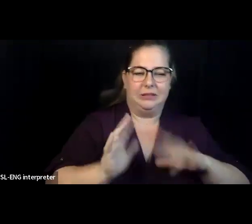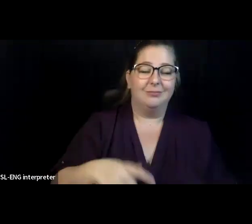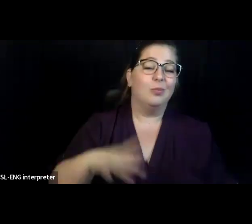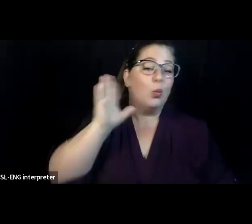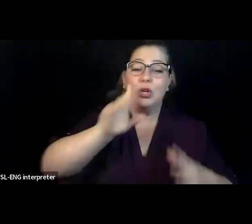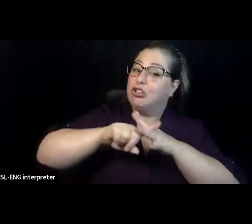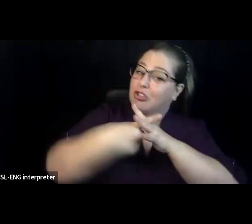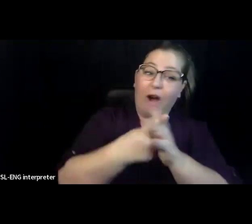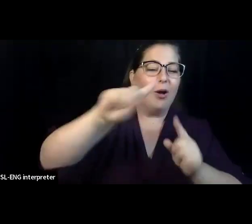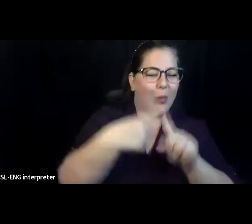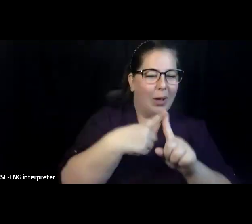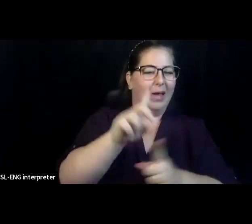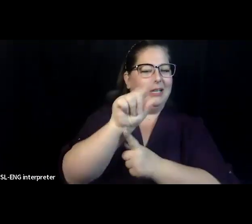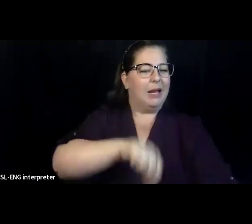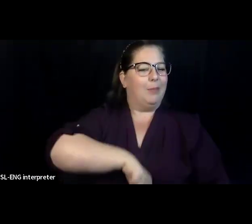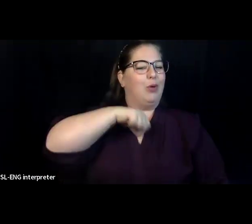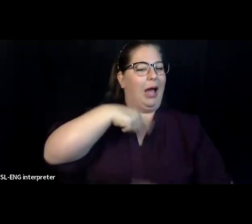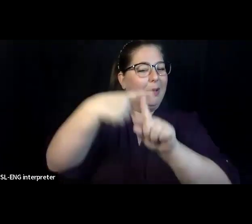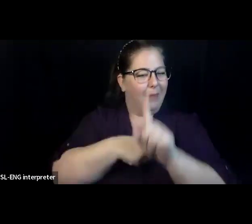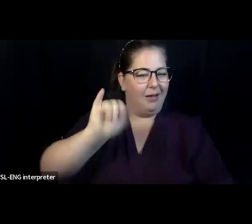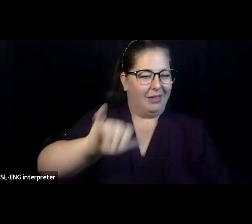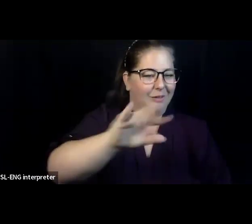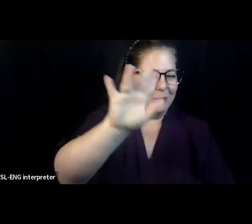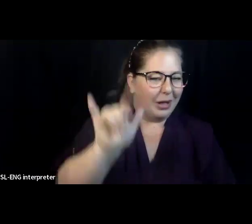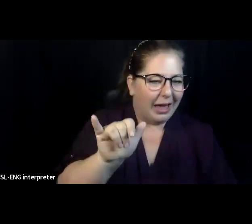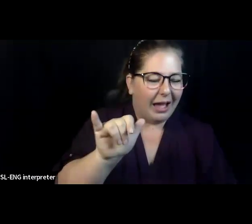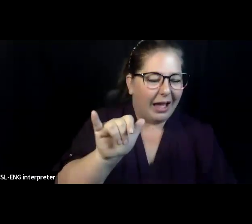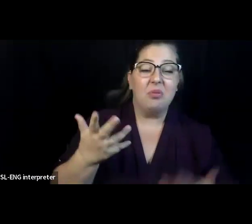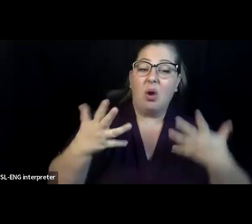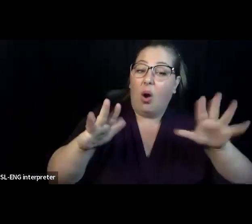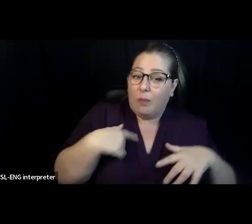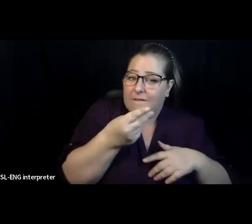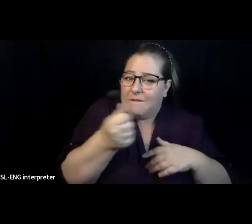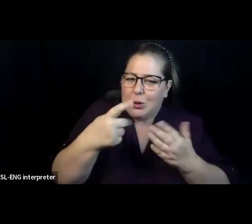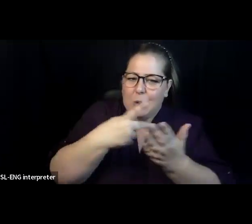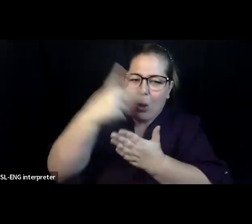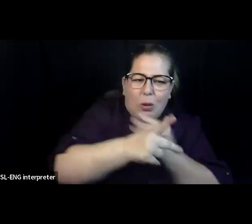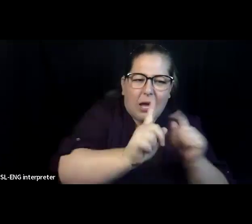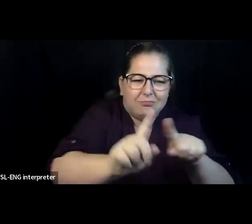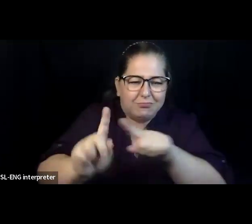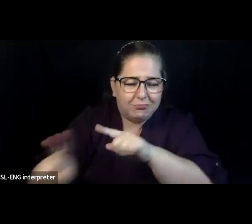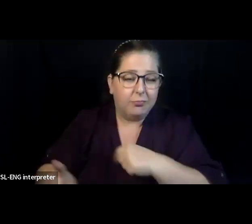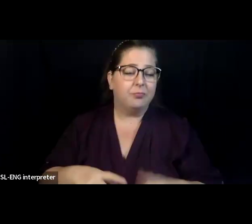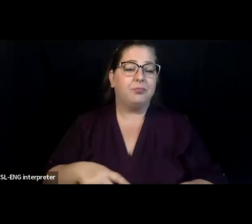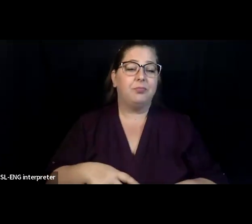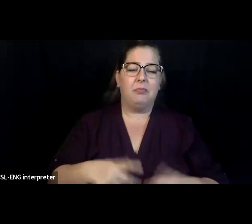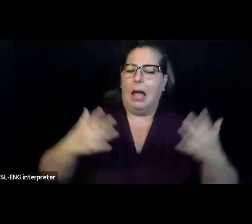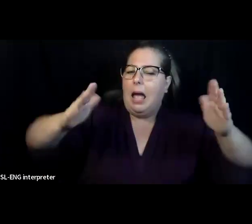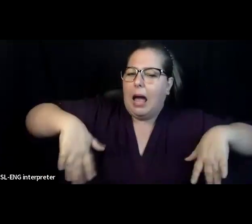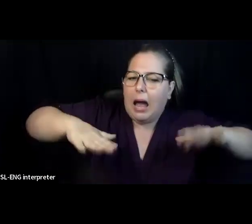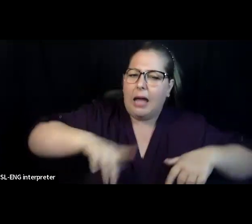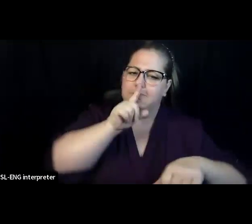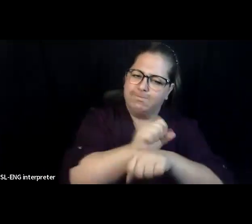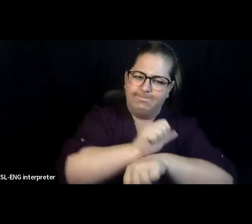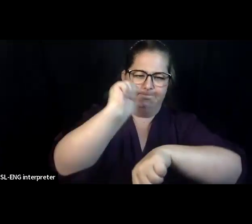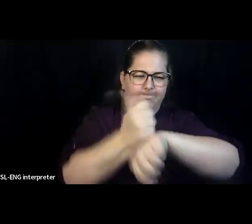a dance slash crip fashion party. That's just going to be really celebratory and joyful. And if crip fashion to